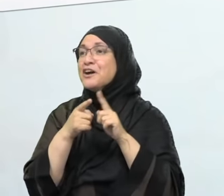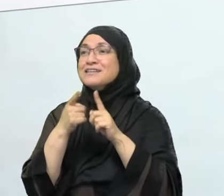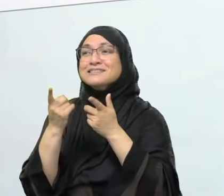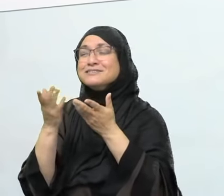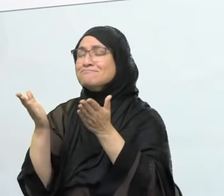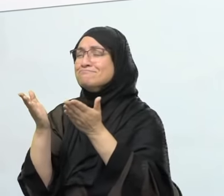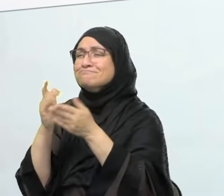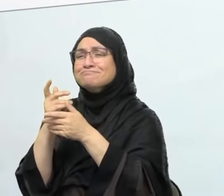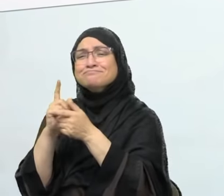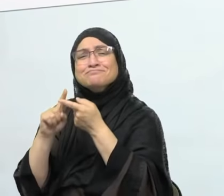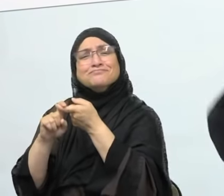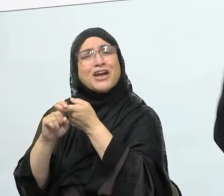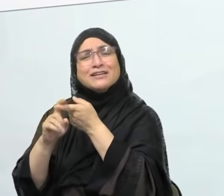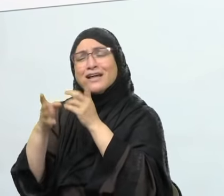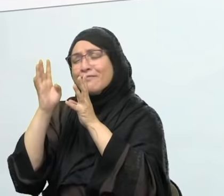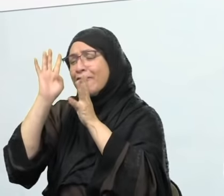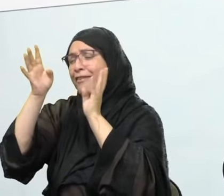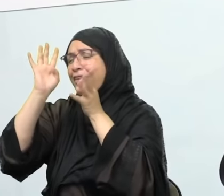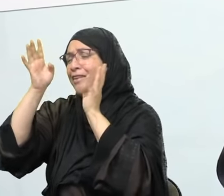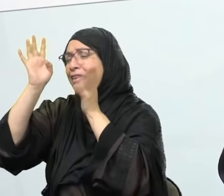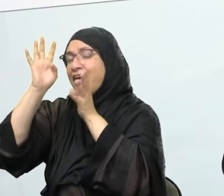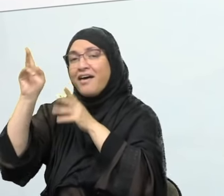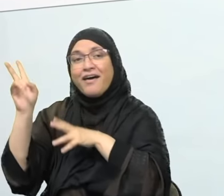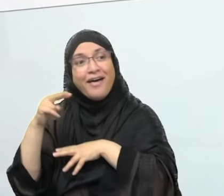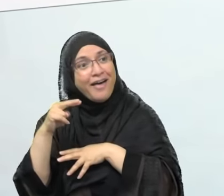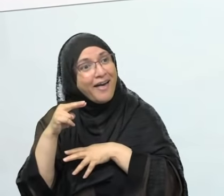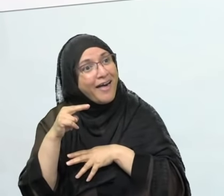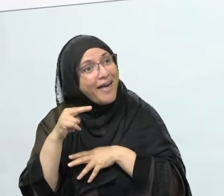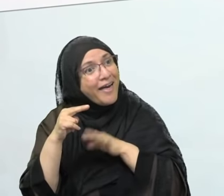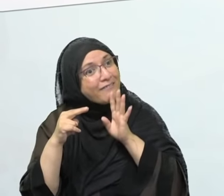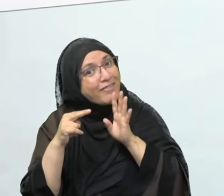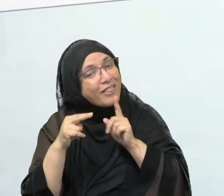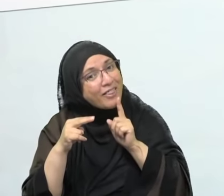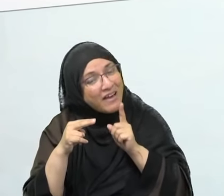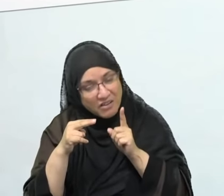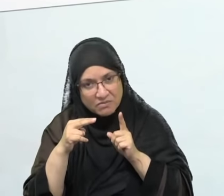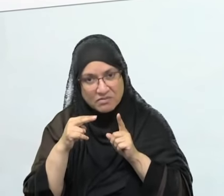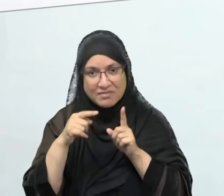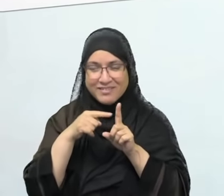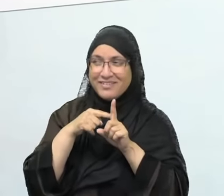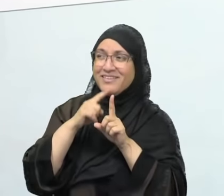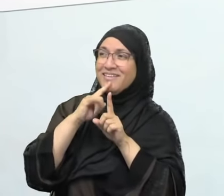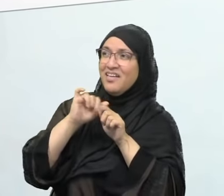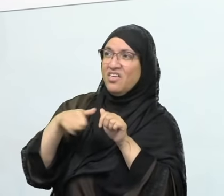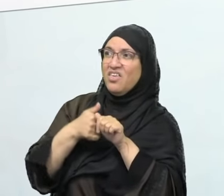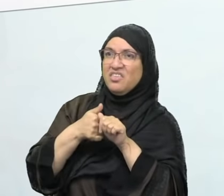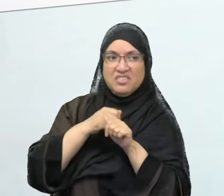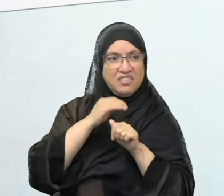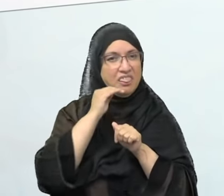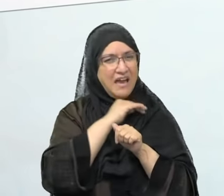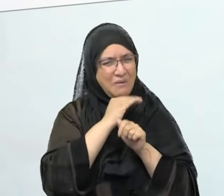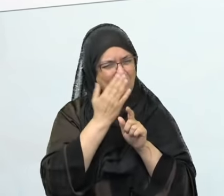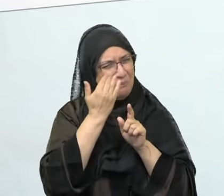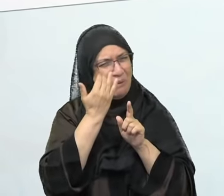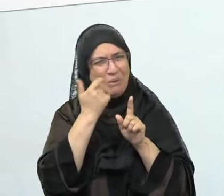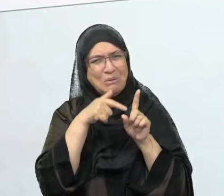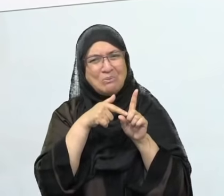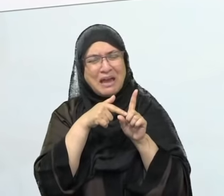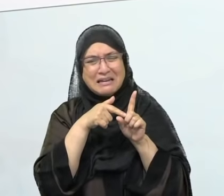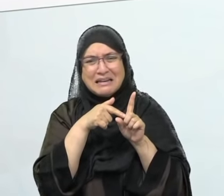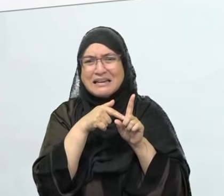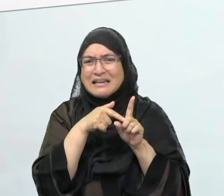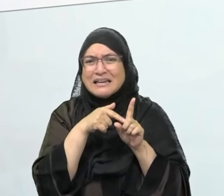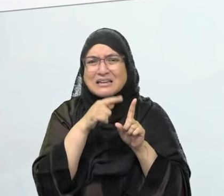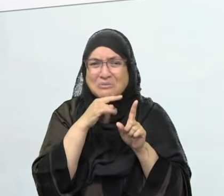something up outright. And the opposite end of that, by the way, is do not show cruelty to your spouse in the name of honesty.